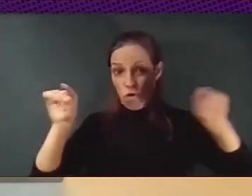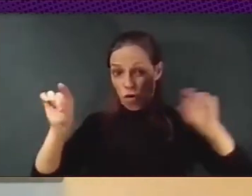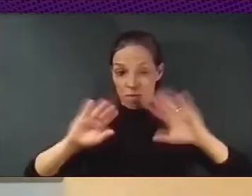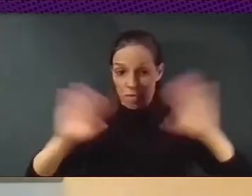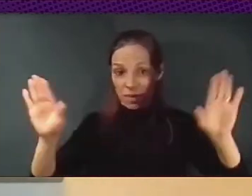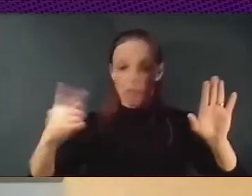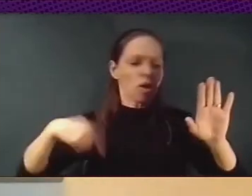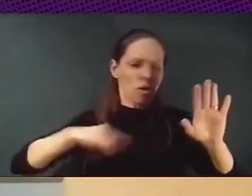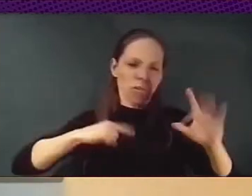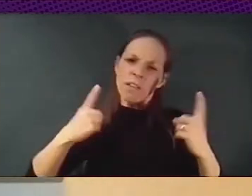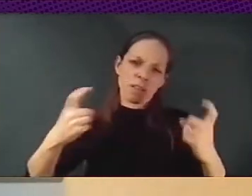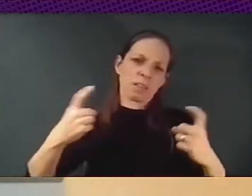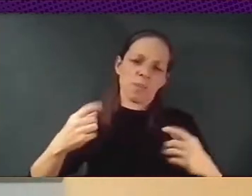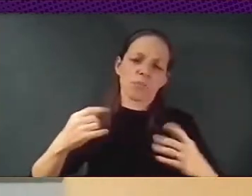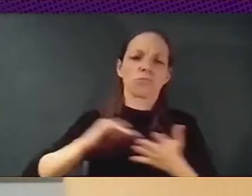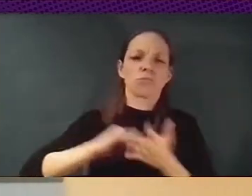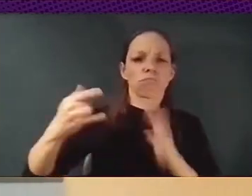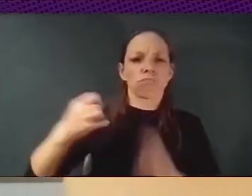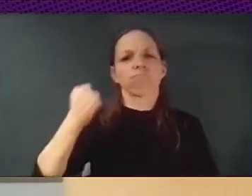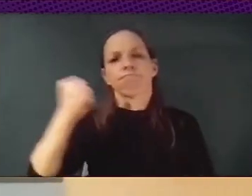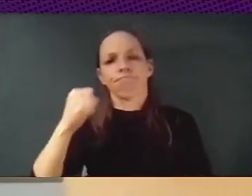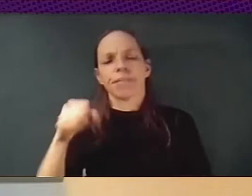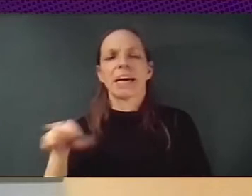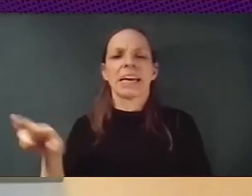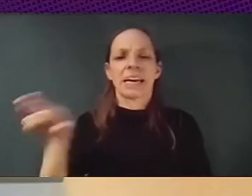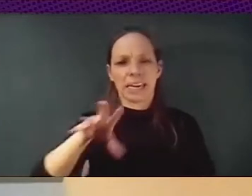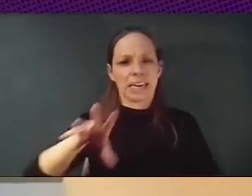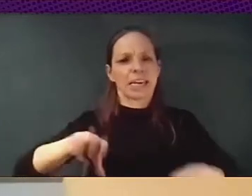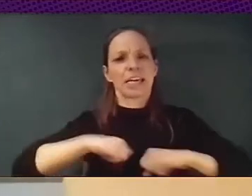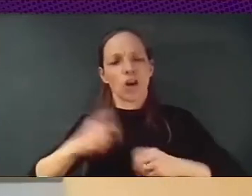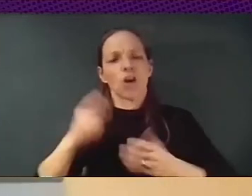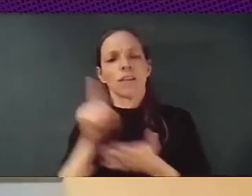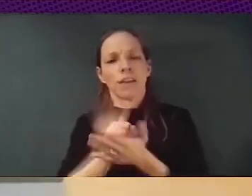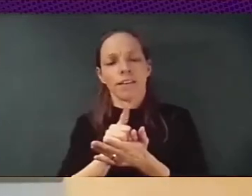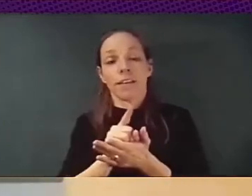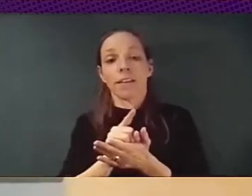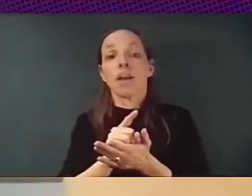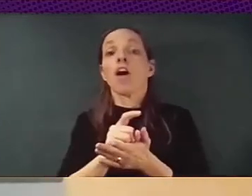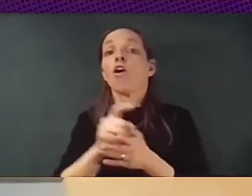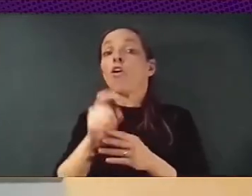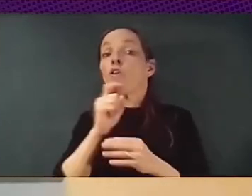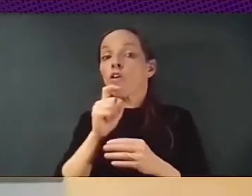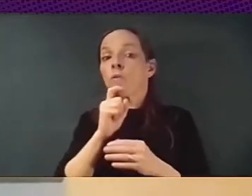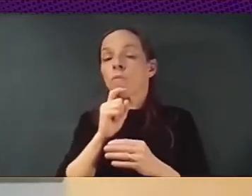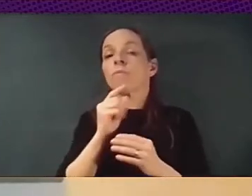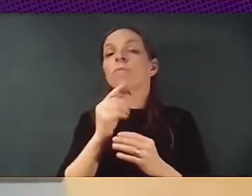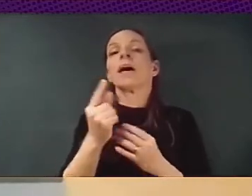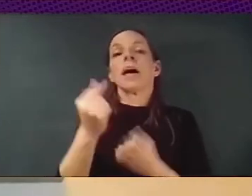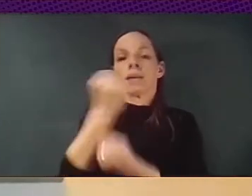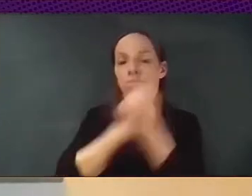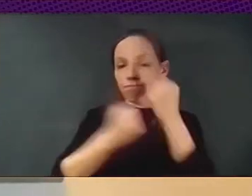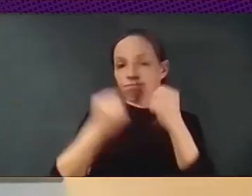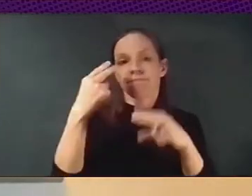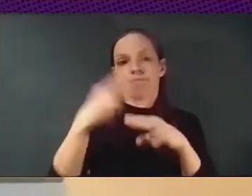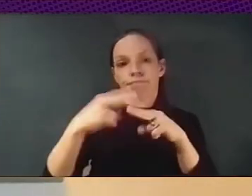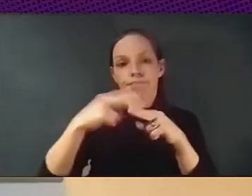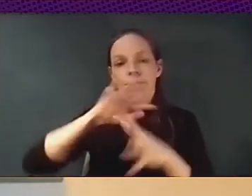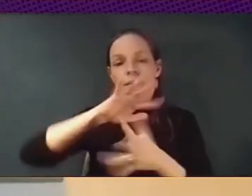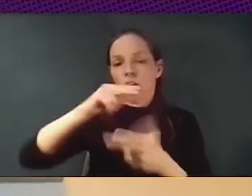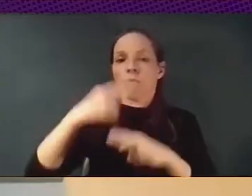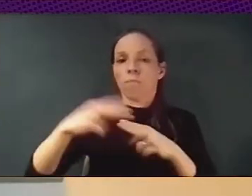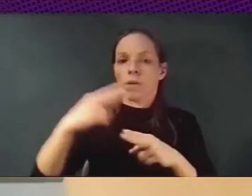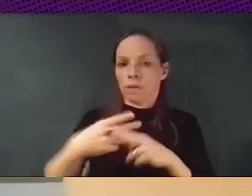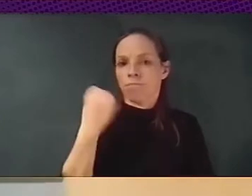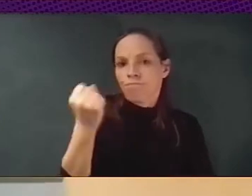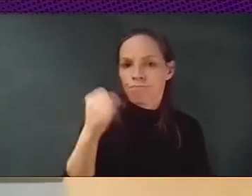at the beginning, also means political, economic and geopolitical sovereignty, and then, you know, put forward those kind of alternatives. And I